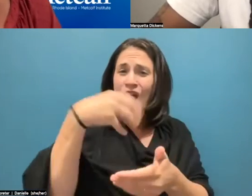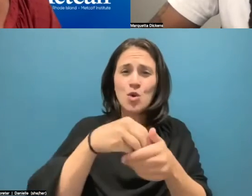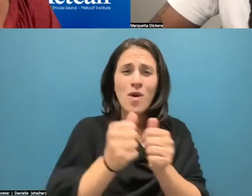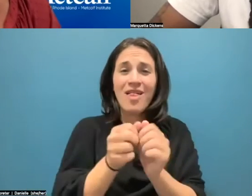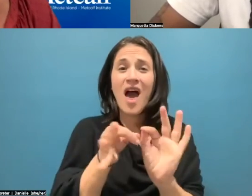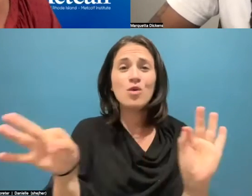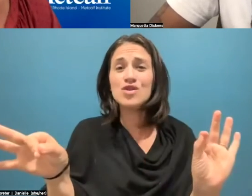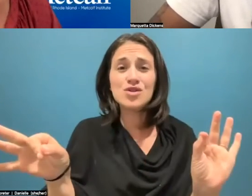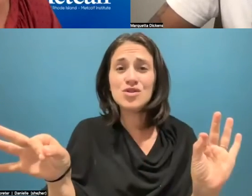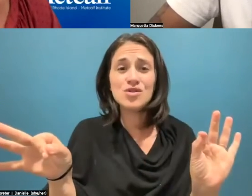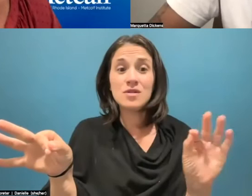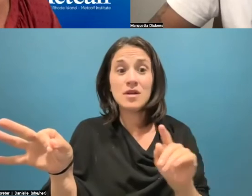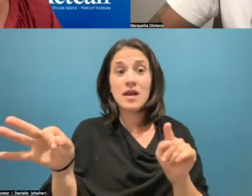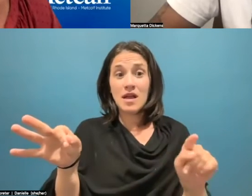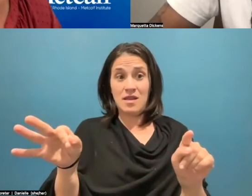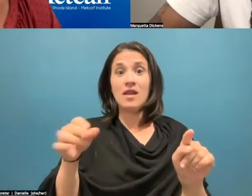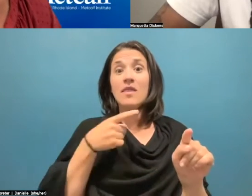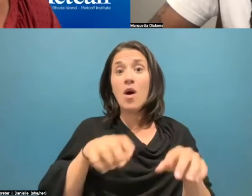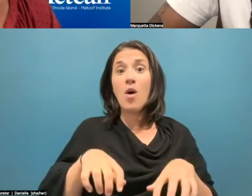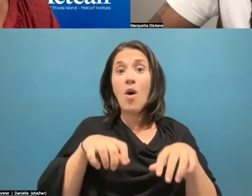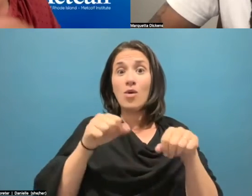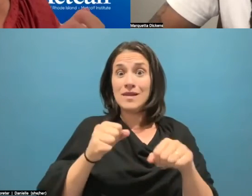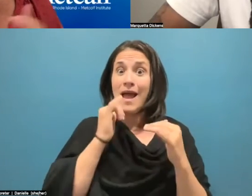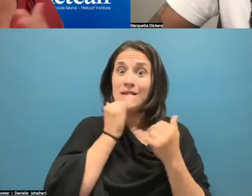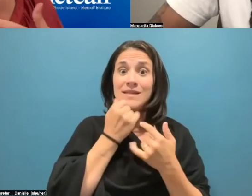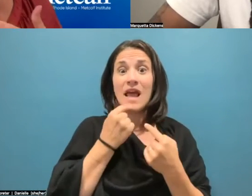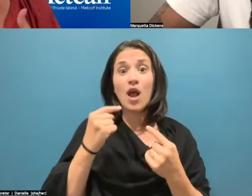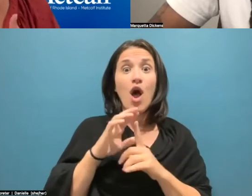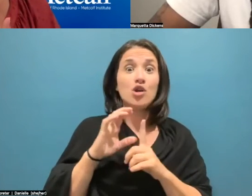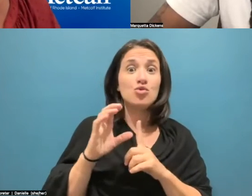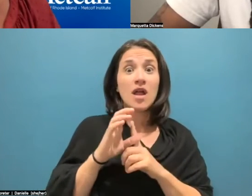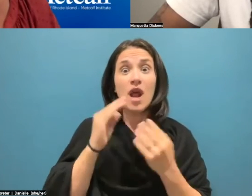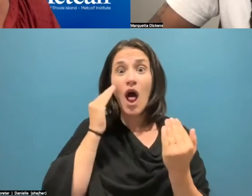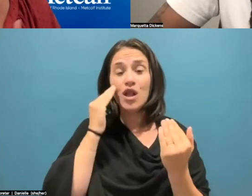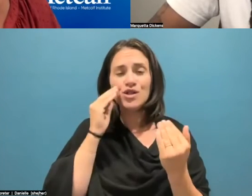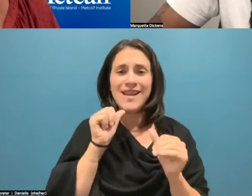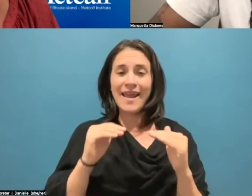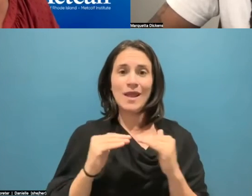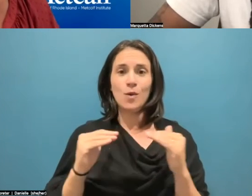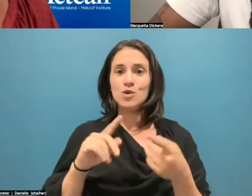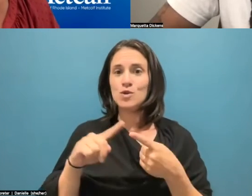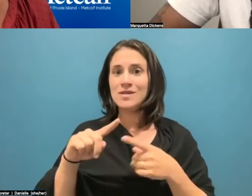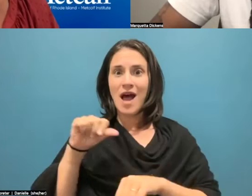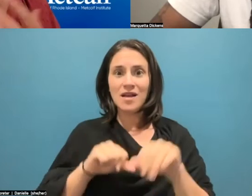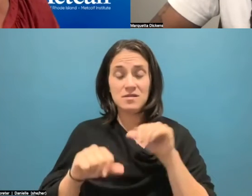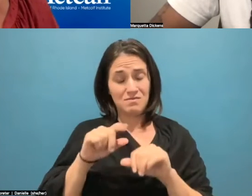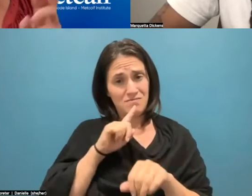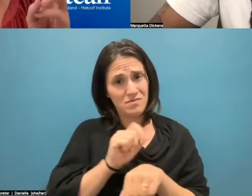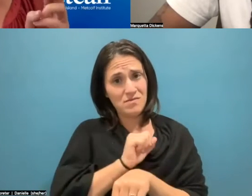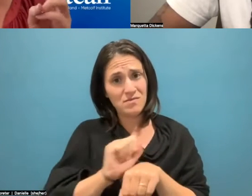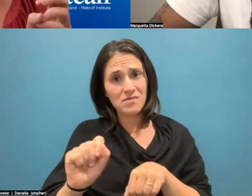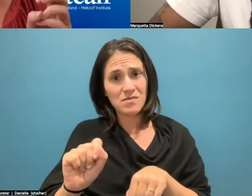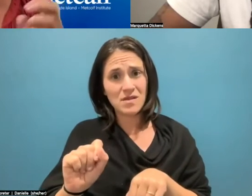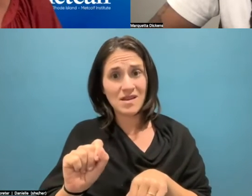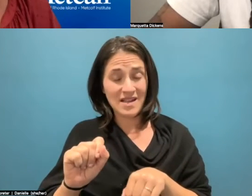facilitator unintentionally, of course, made a statement that cultural knowledge doesn't equate with science. Those certainly parts of it are the science